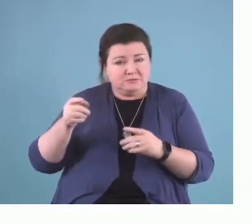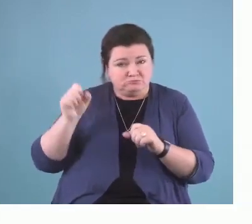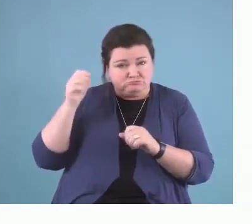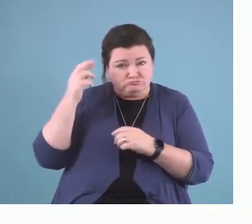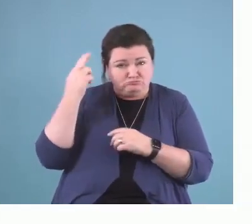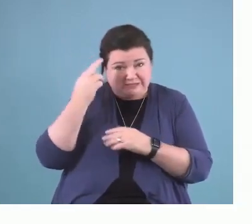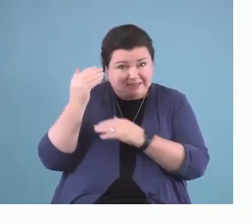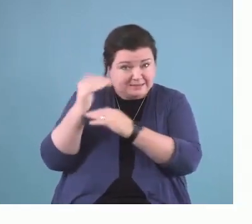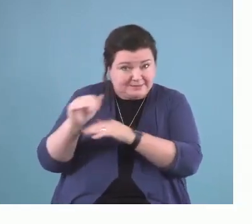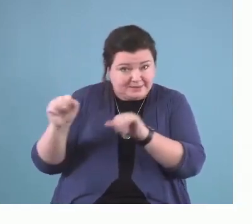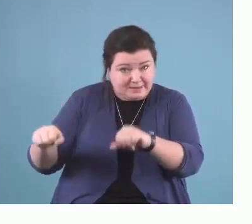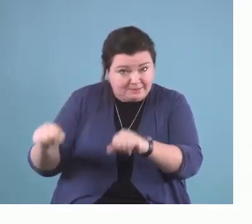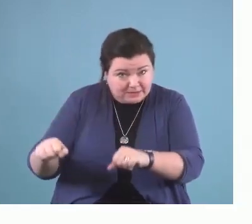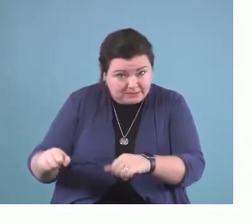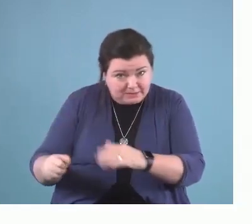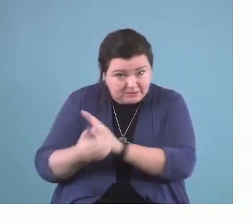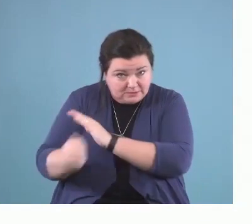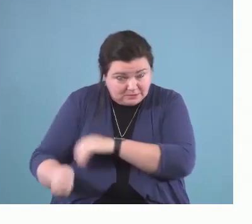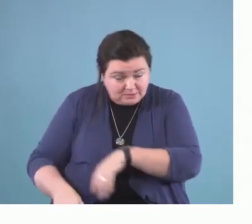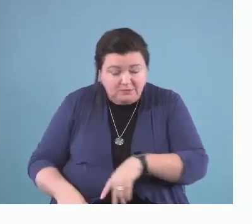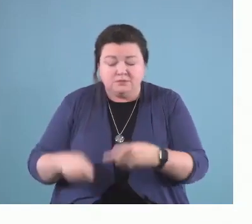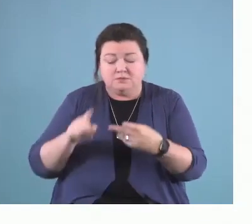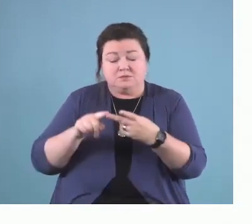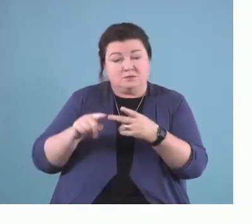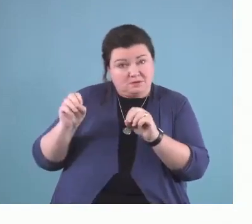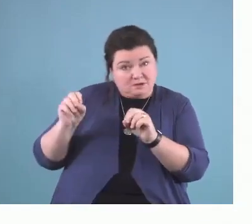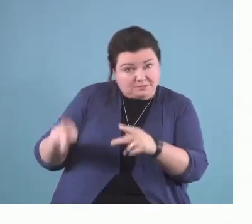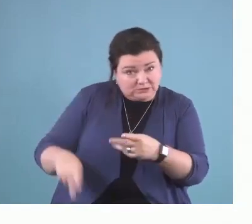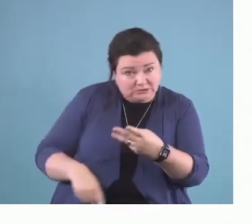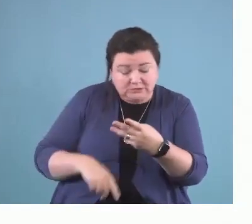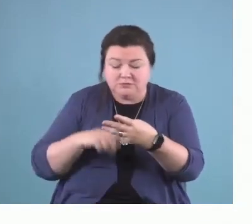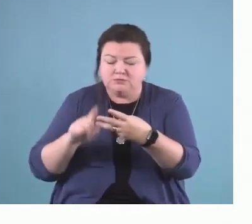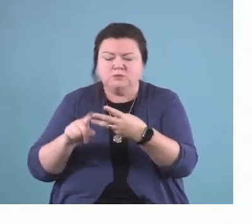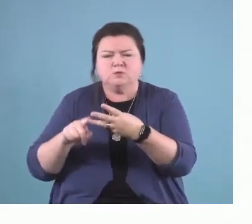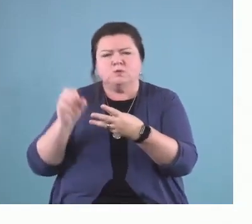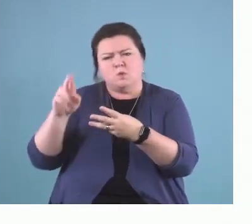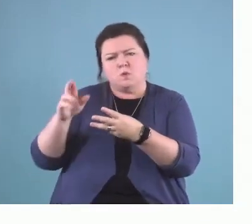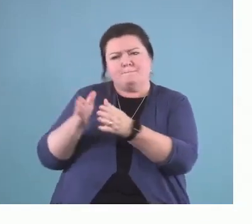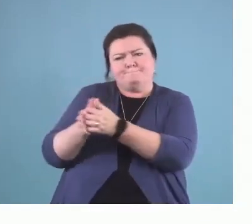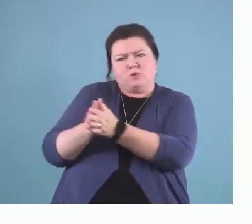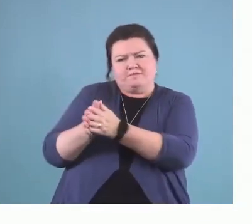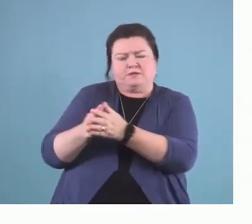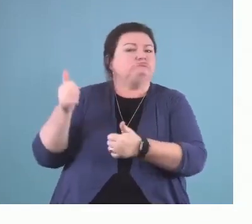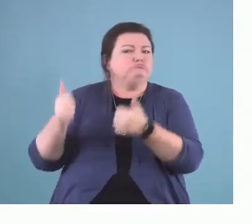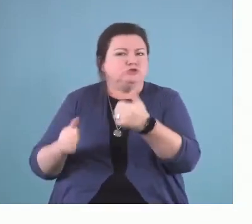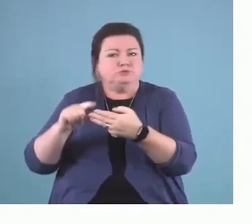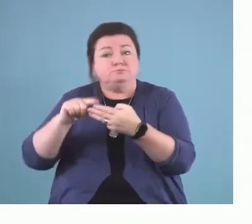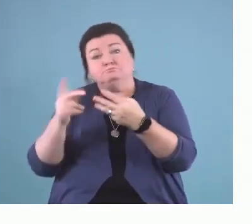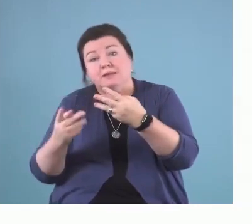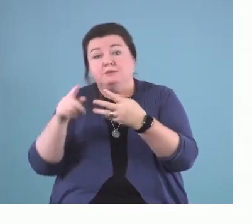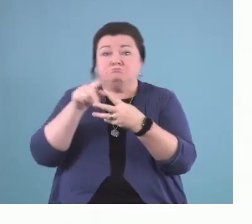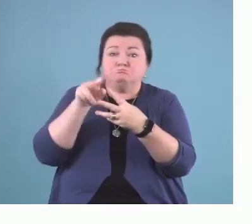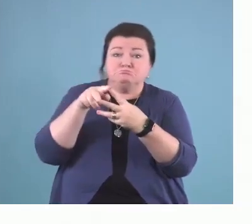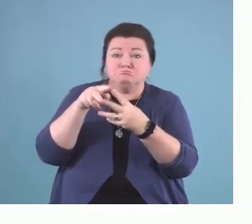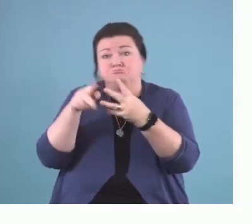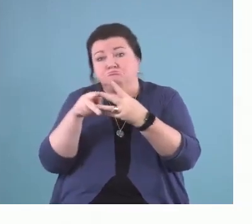Is it opportunity or is it motivation? It might be a combination, but